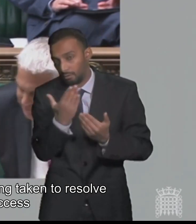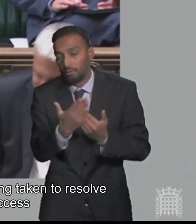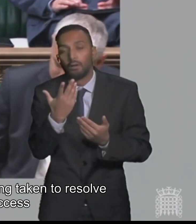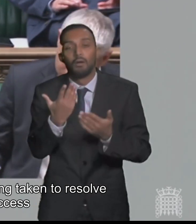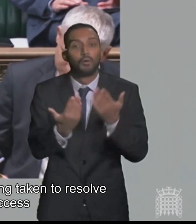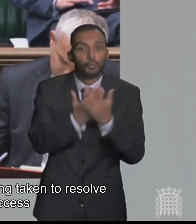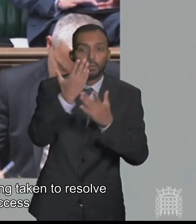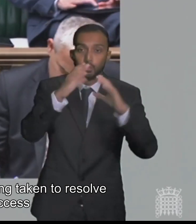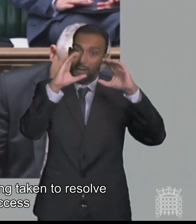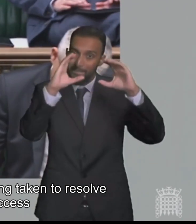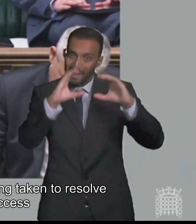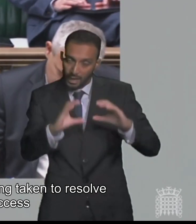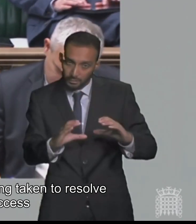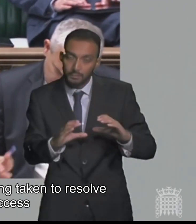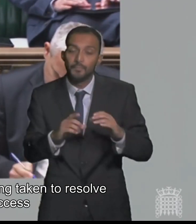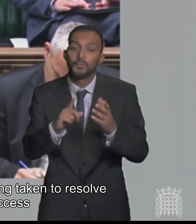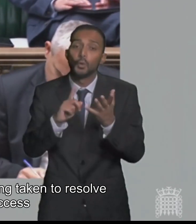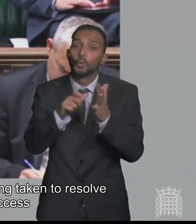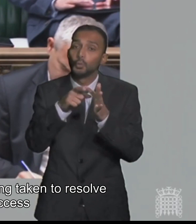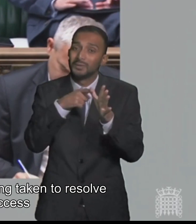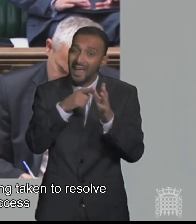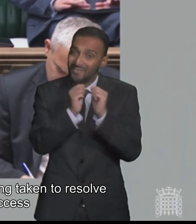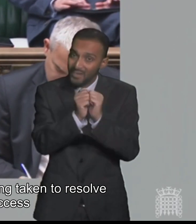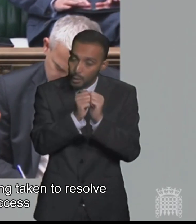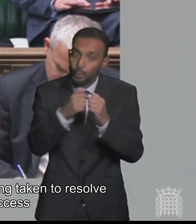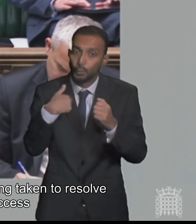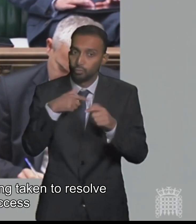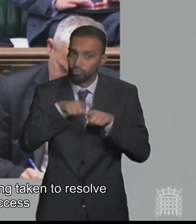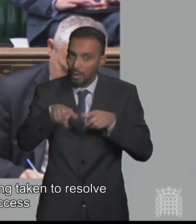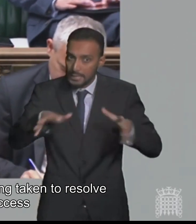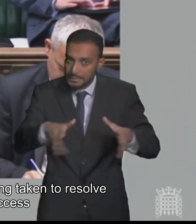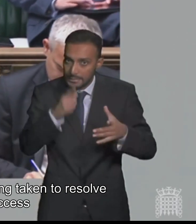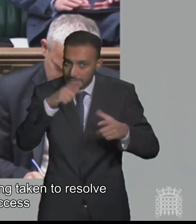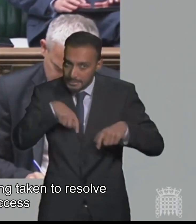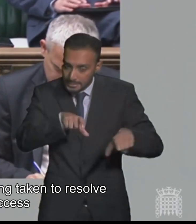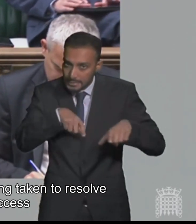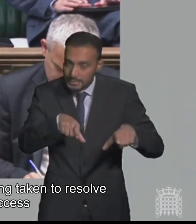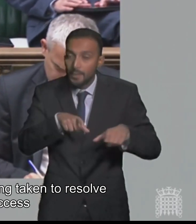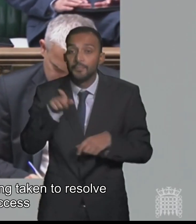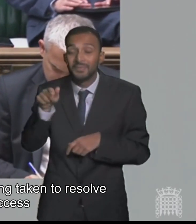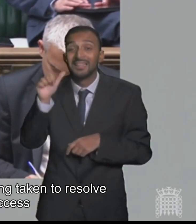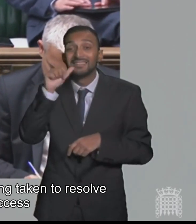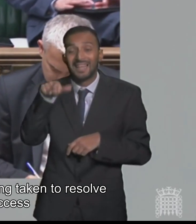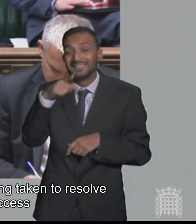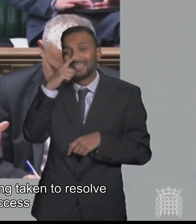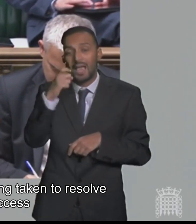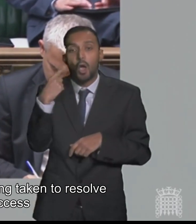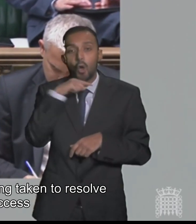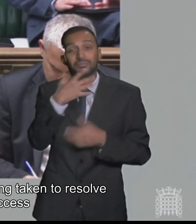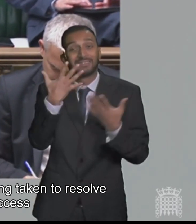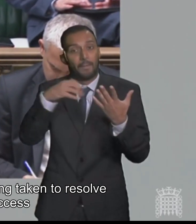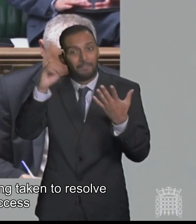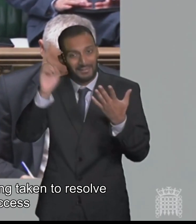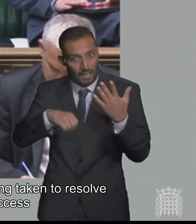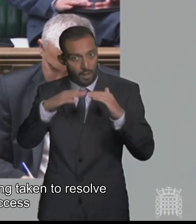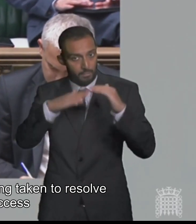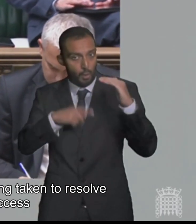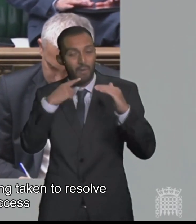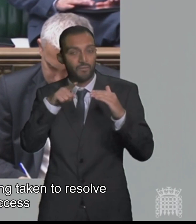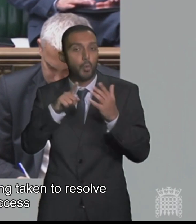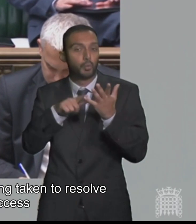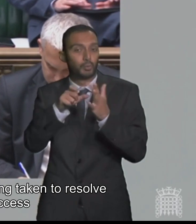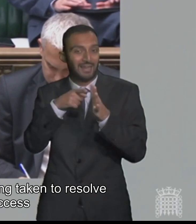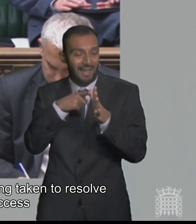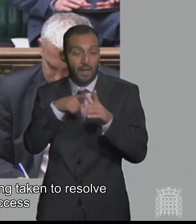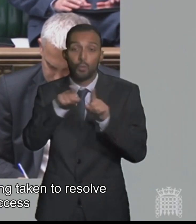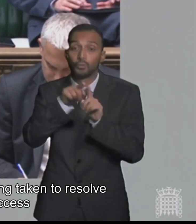UDA value to help sustain practices where they're lower. And we're allowing dentists to deliver 110% of their UDAs. We're also reforming the rules to empower